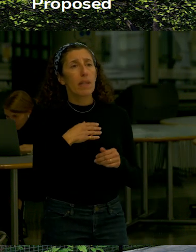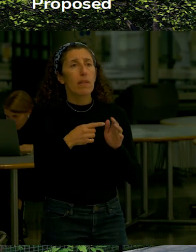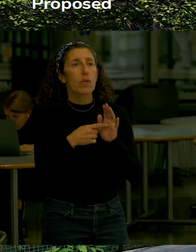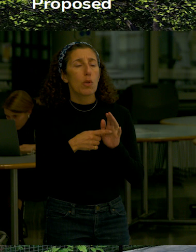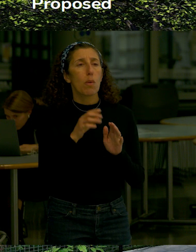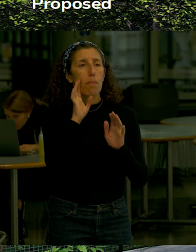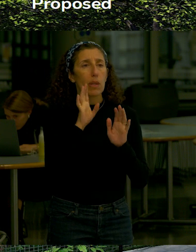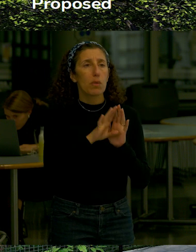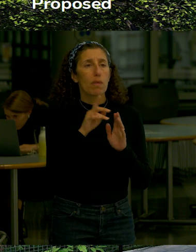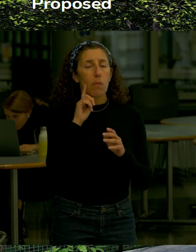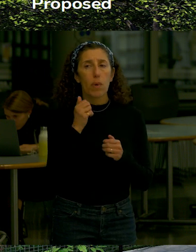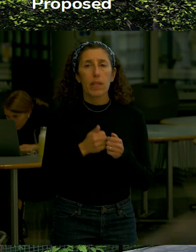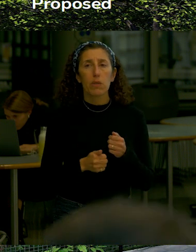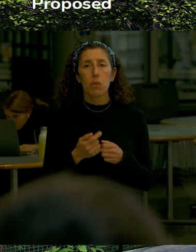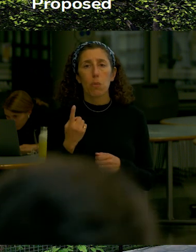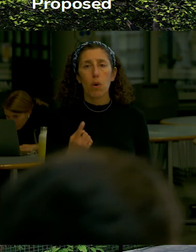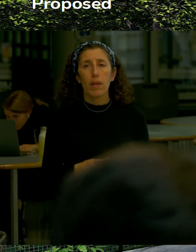let me go back